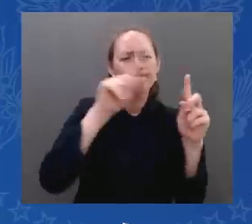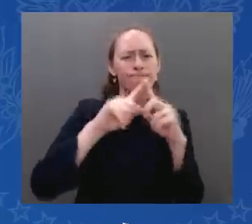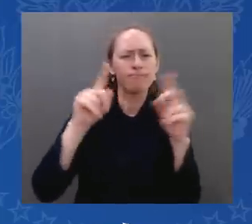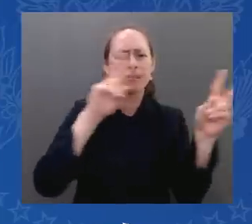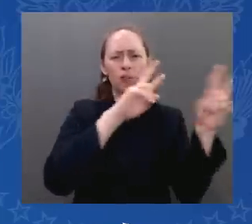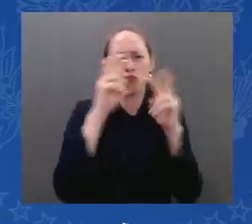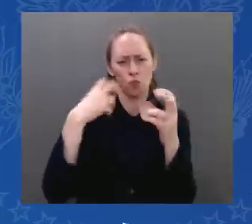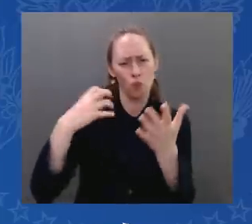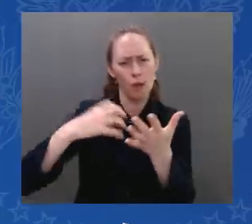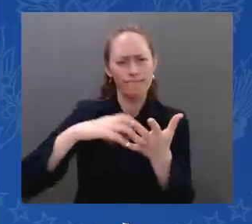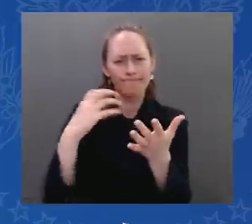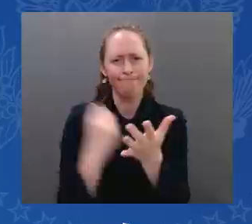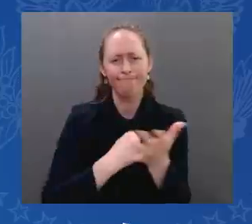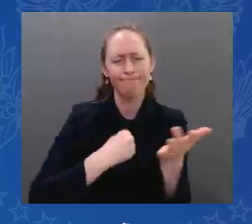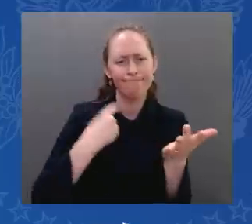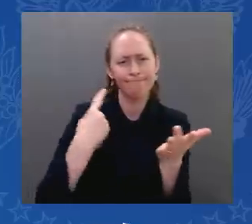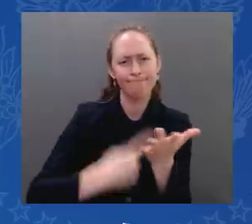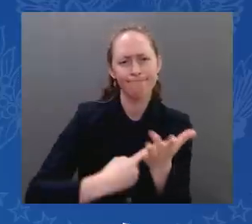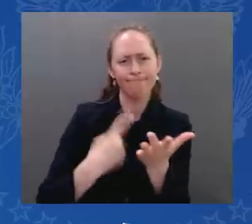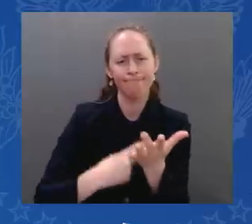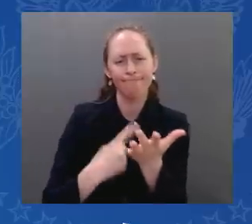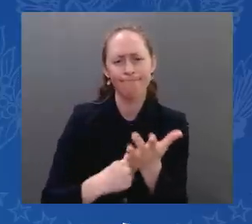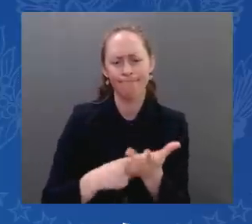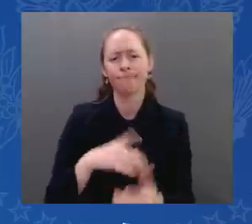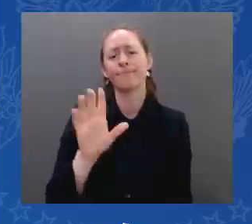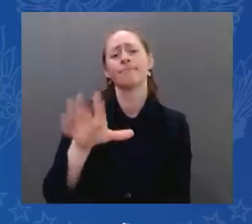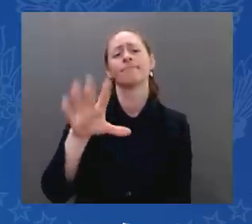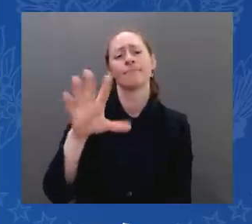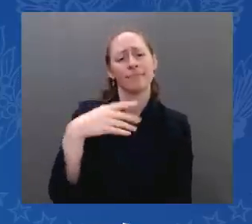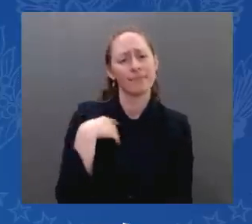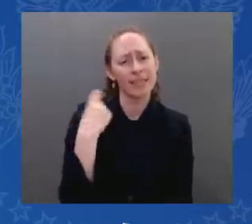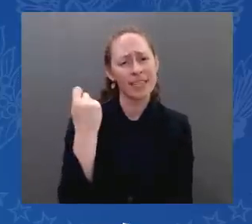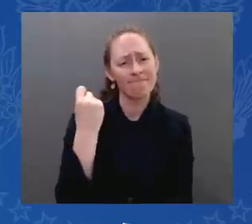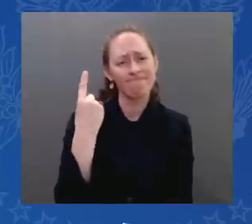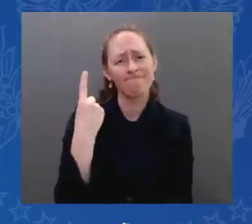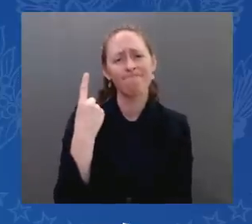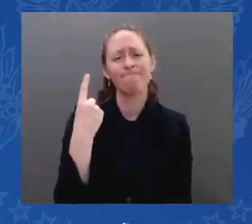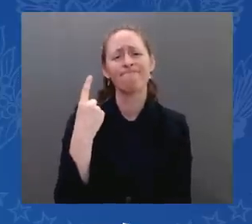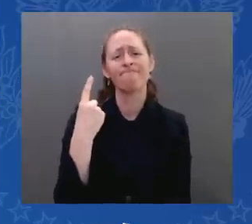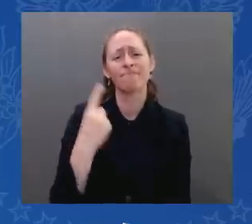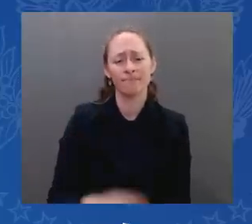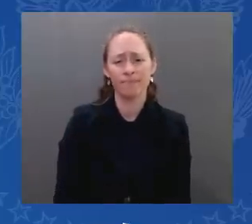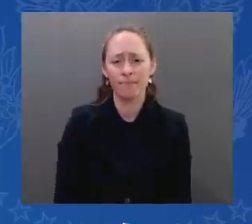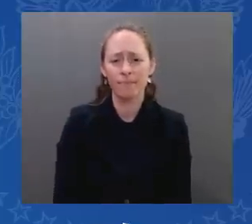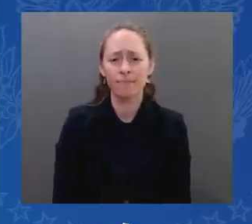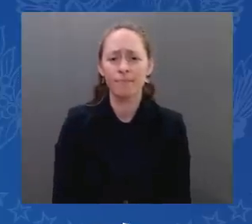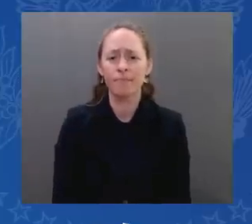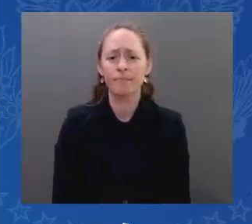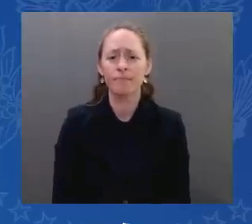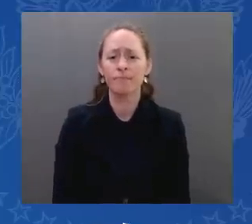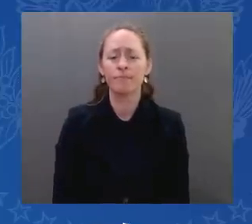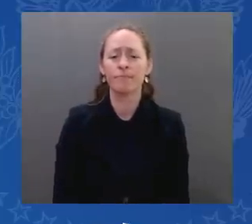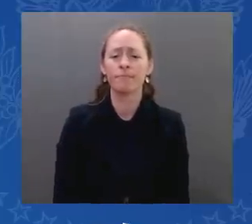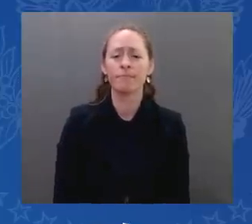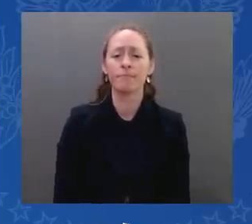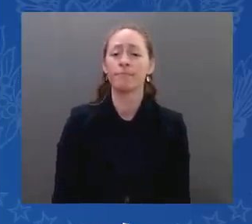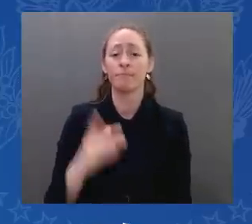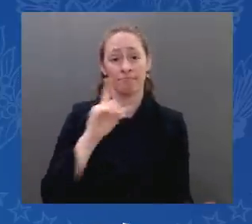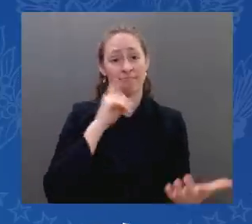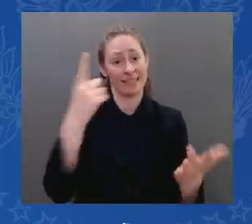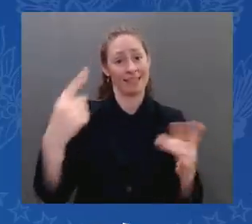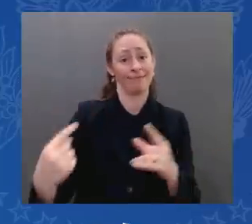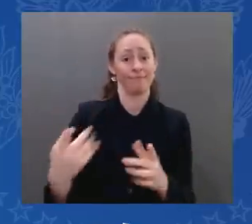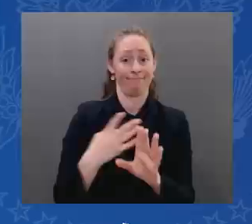influence in the Middle East. I'm going be meeting with nine other heads of state. It's not just as happy as it would be in Saudi Arabia.